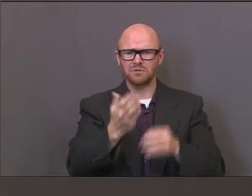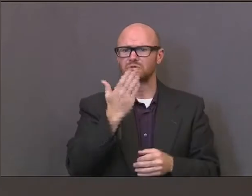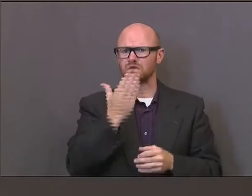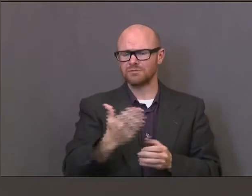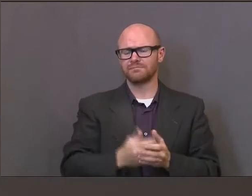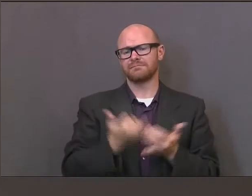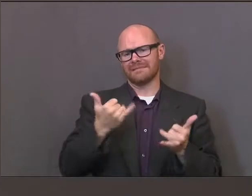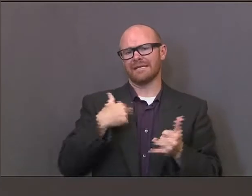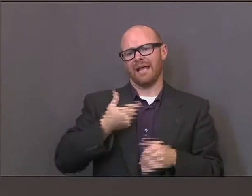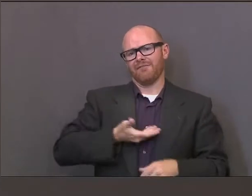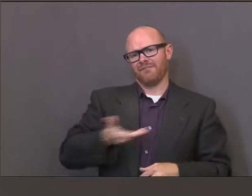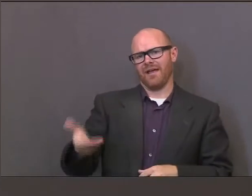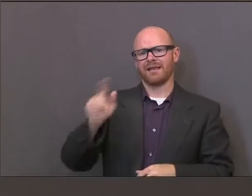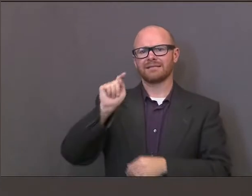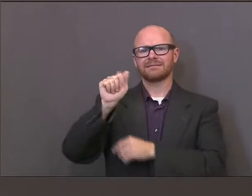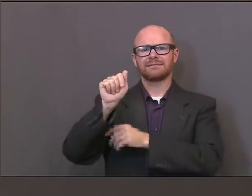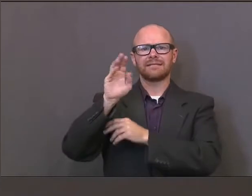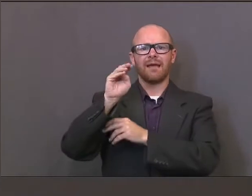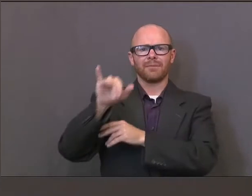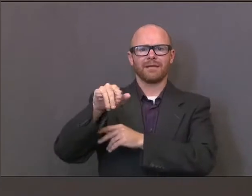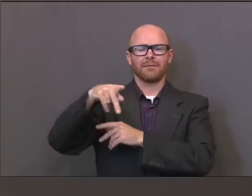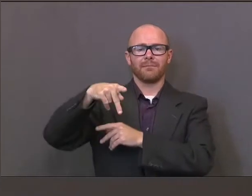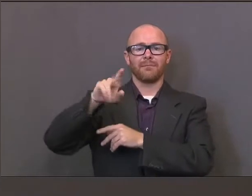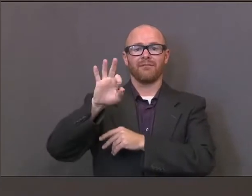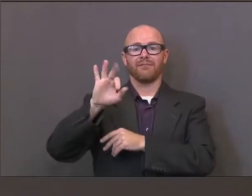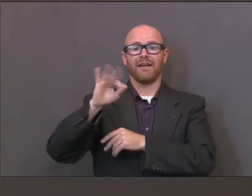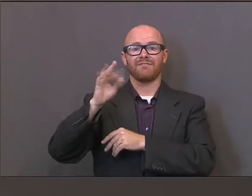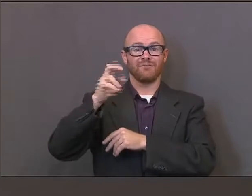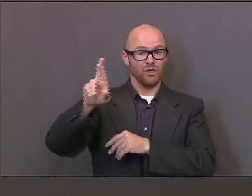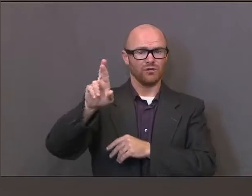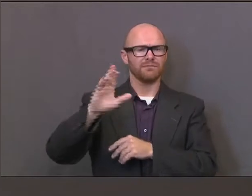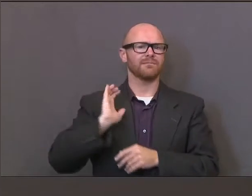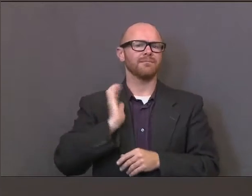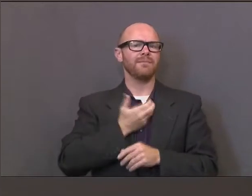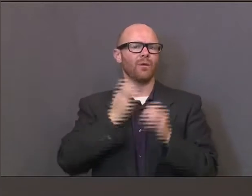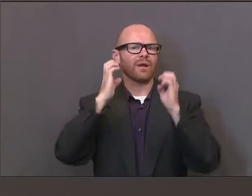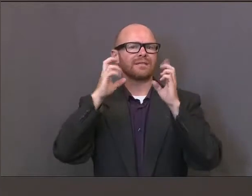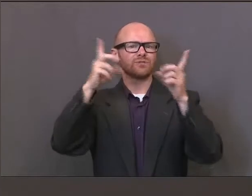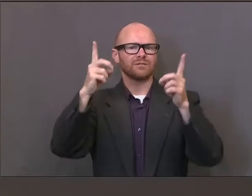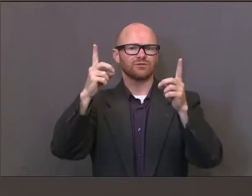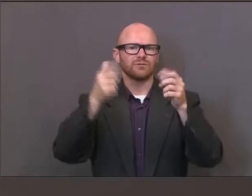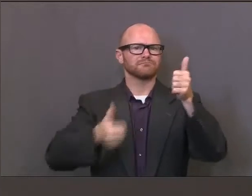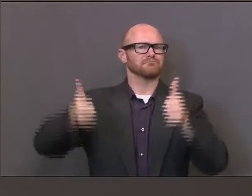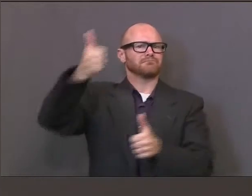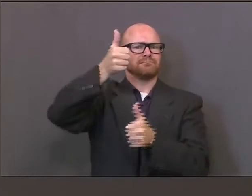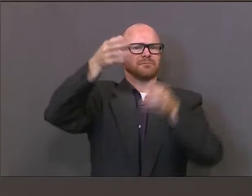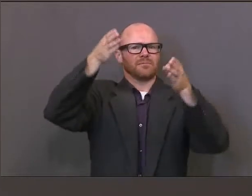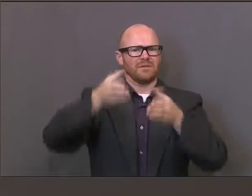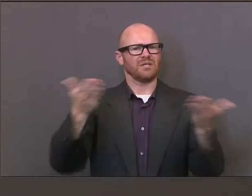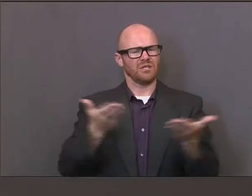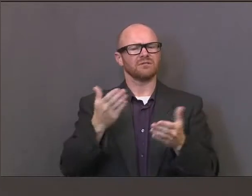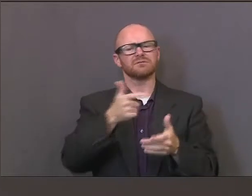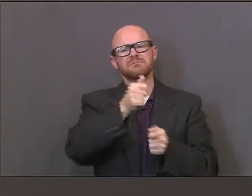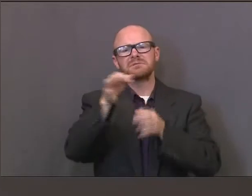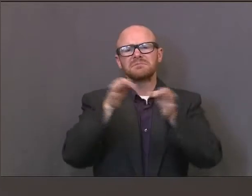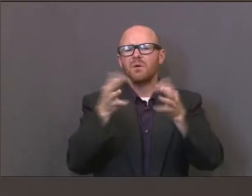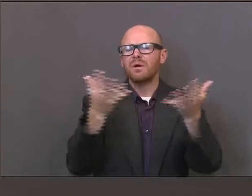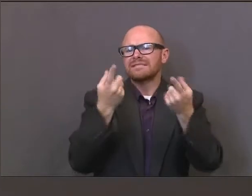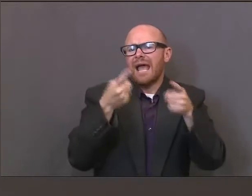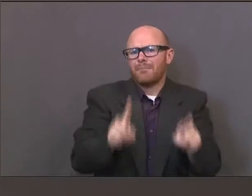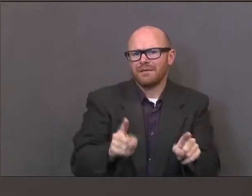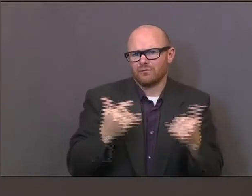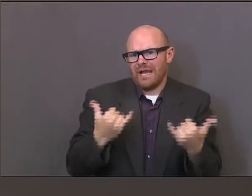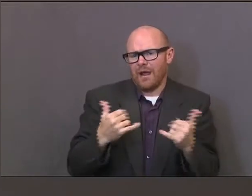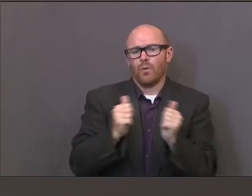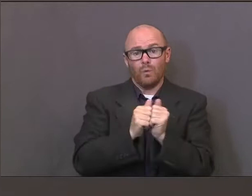Tammy Piper, come here and share with us some of the efforts that have been made, as well as some of the unique challenges that we're going to be facing going into the